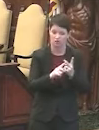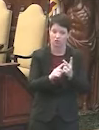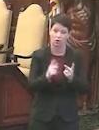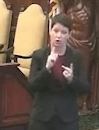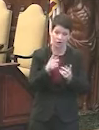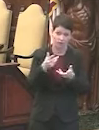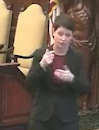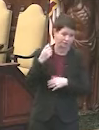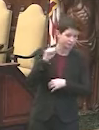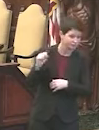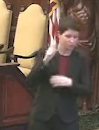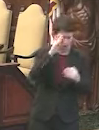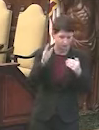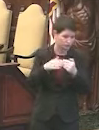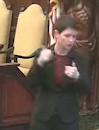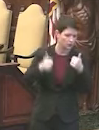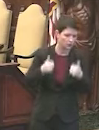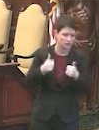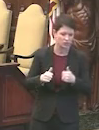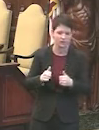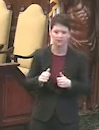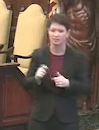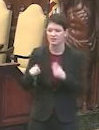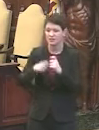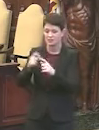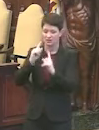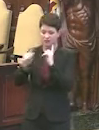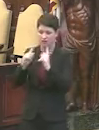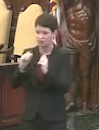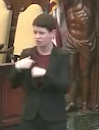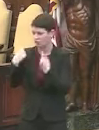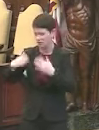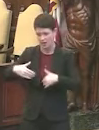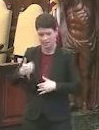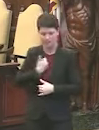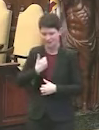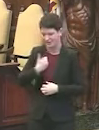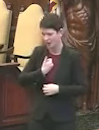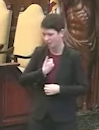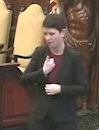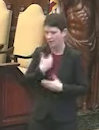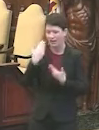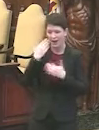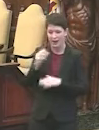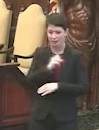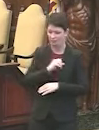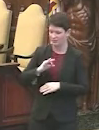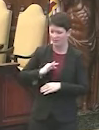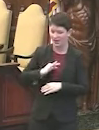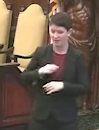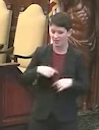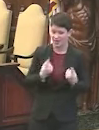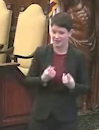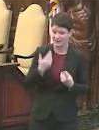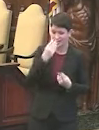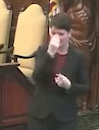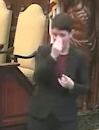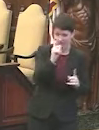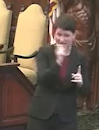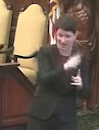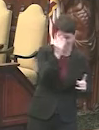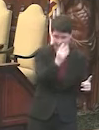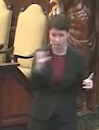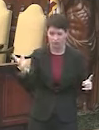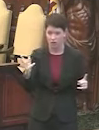speaking with them at this about this at all? I did not have specific conversation with them myself. Don't know if staff has. could find out and get back to you.